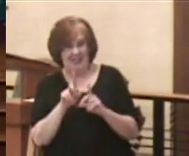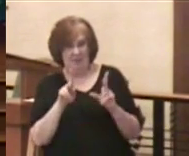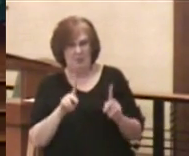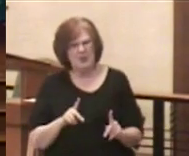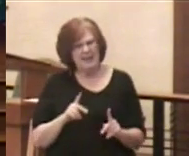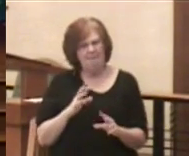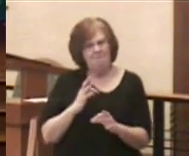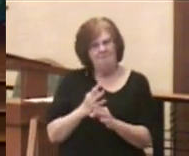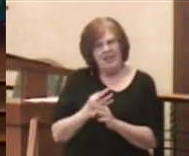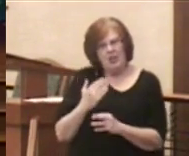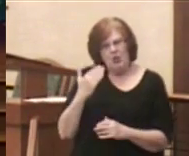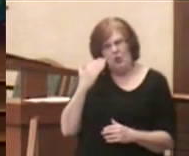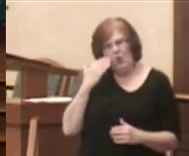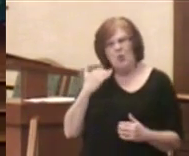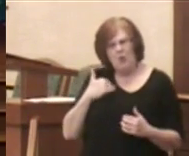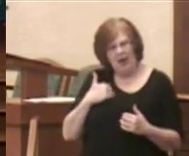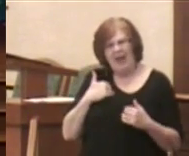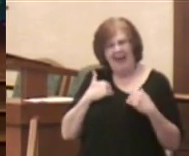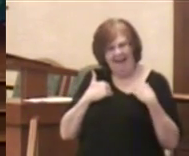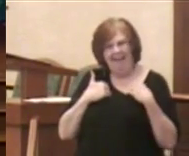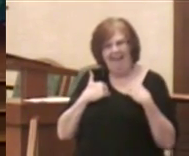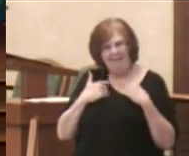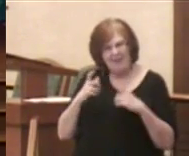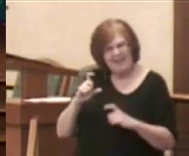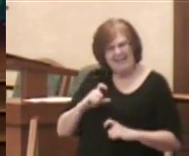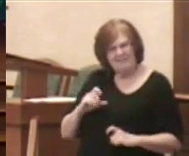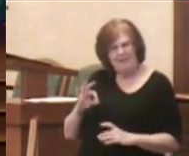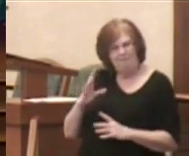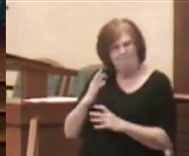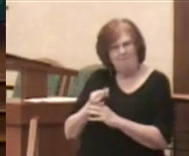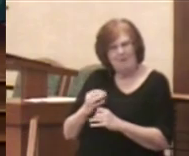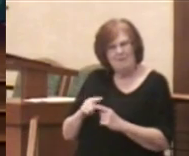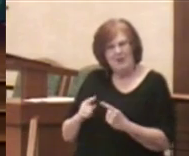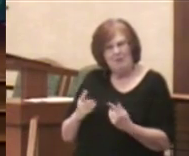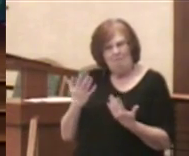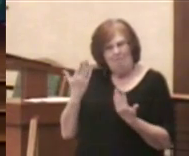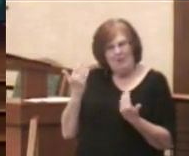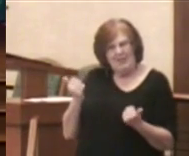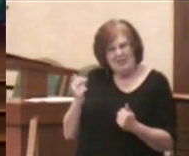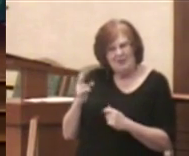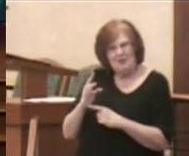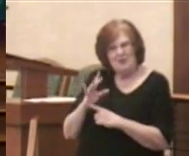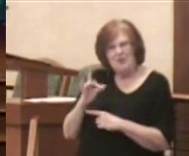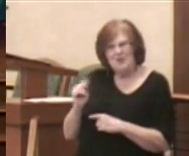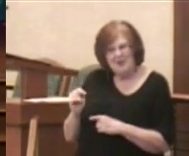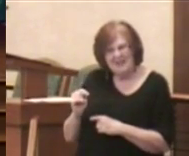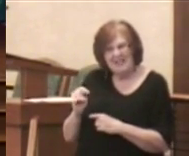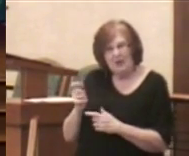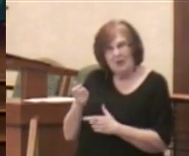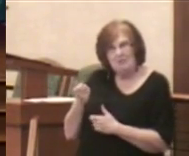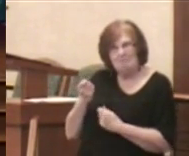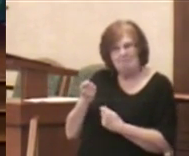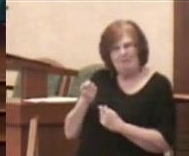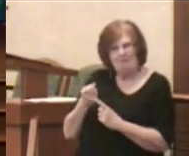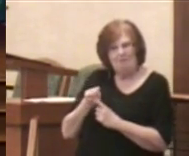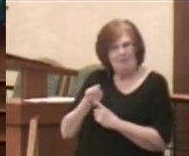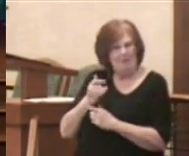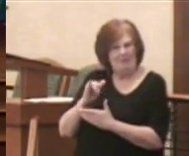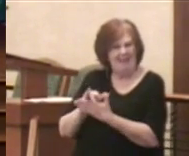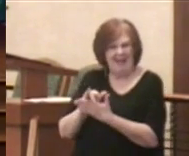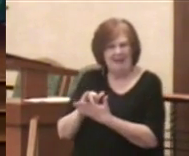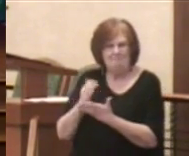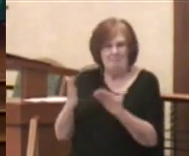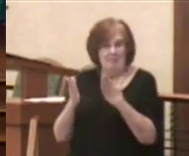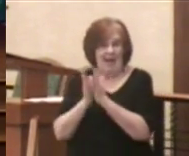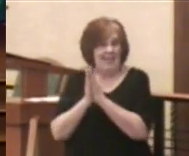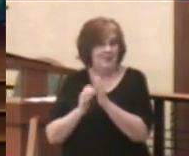faith, you know you have the resources, as the gift of faith, but you just sort of forget to use it or to draw upon it. Maybe you've